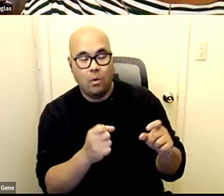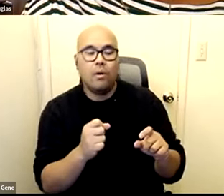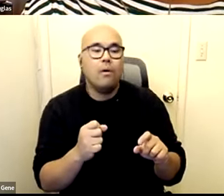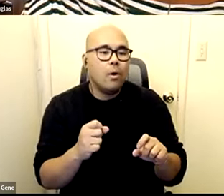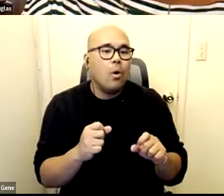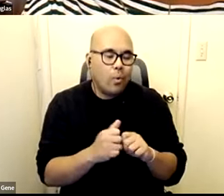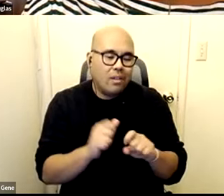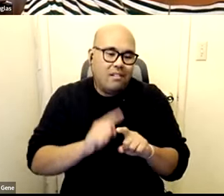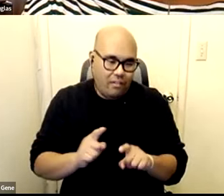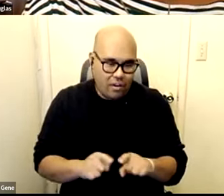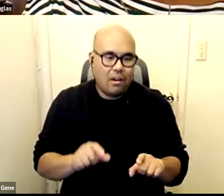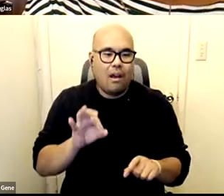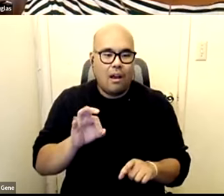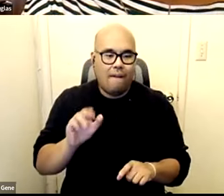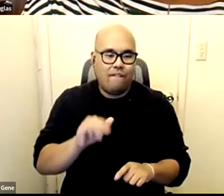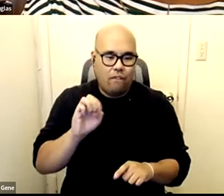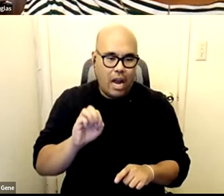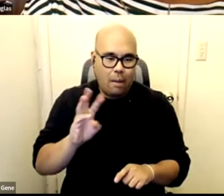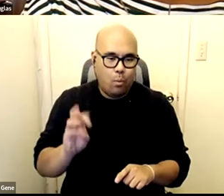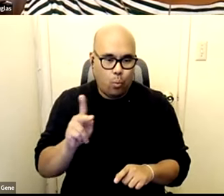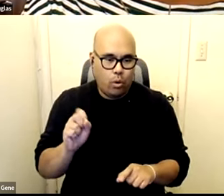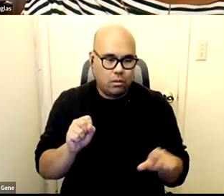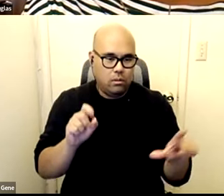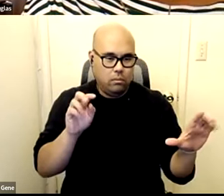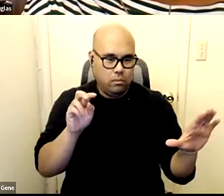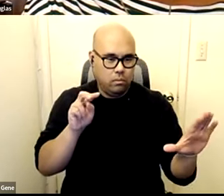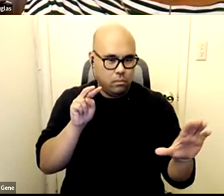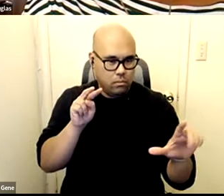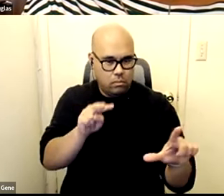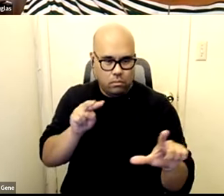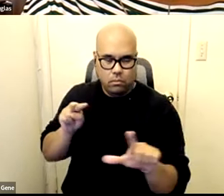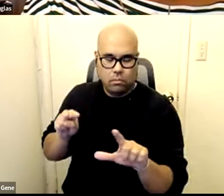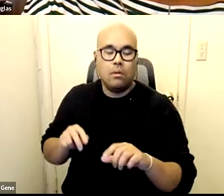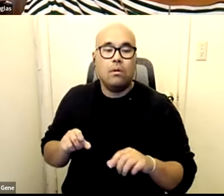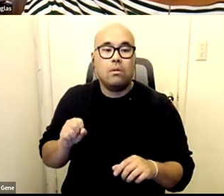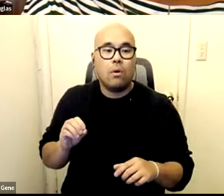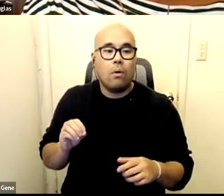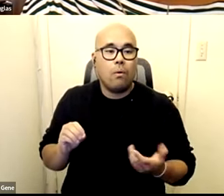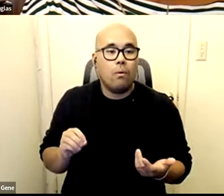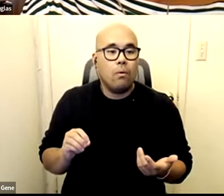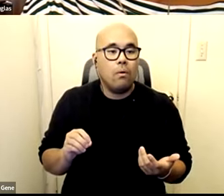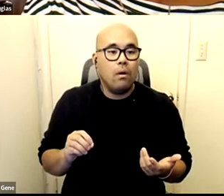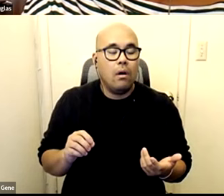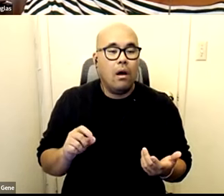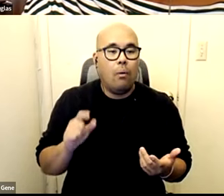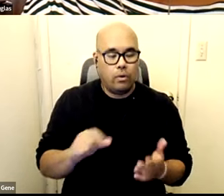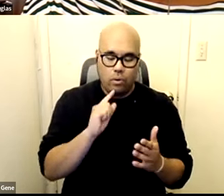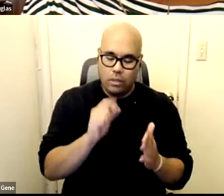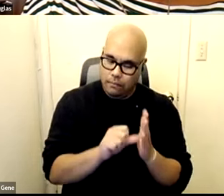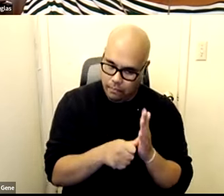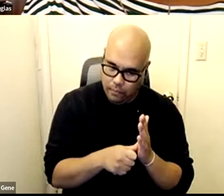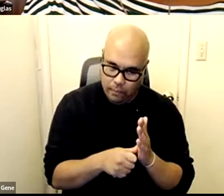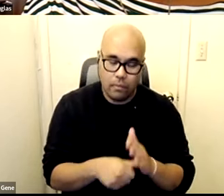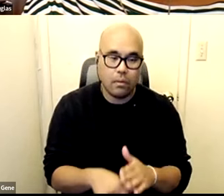um so i just you know i i really just wanted to pick up on that of like how there's there's this tendency to